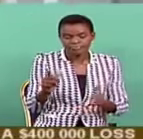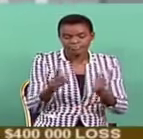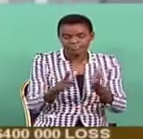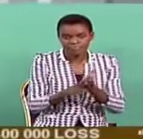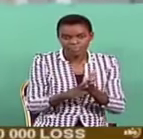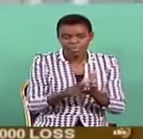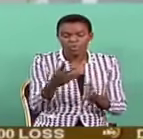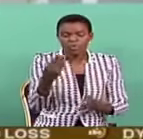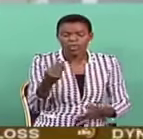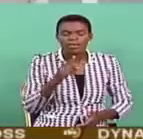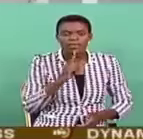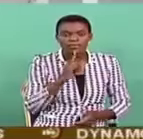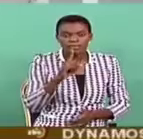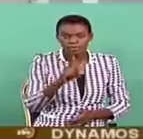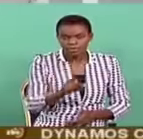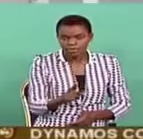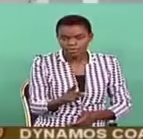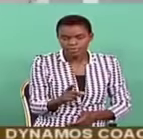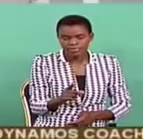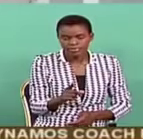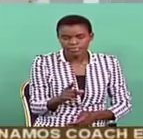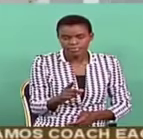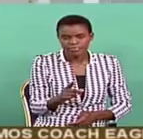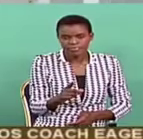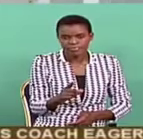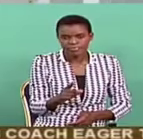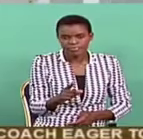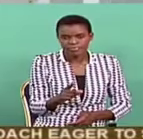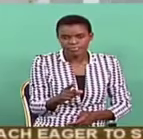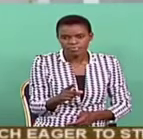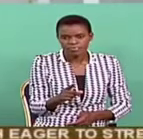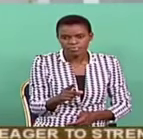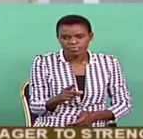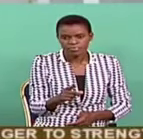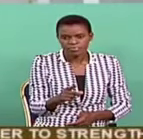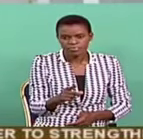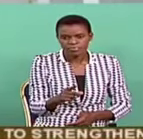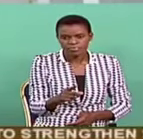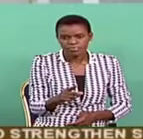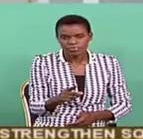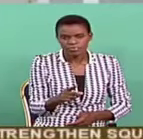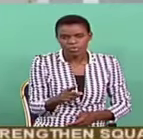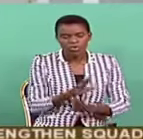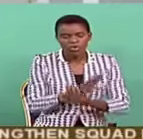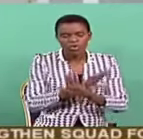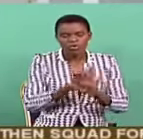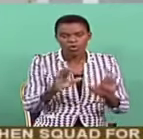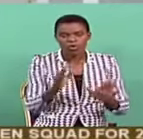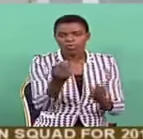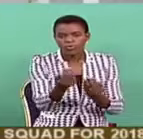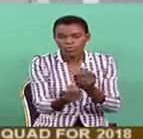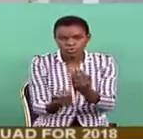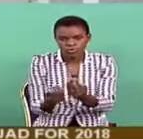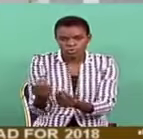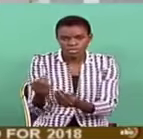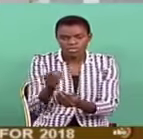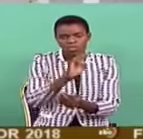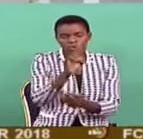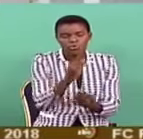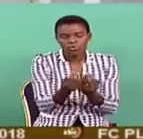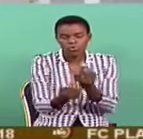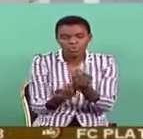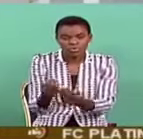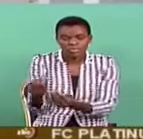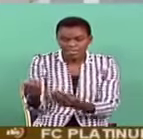no learner should be sent back home because of non